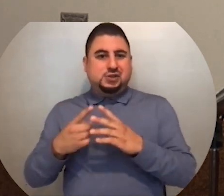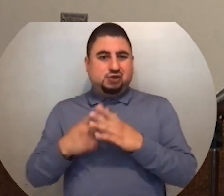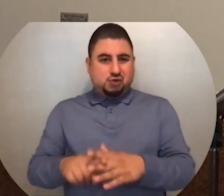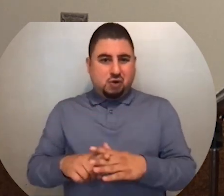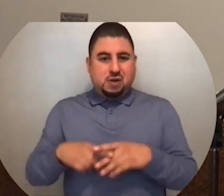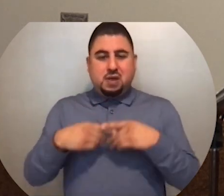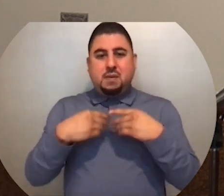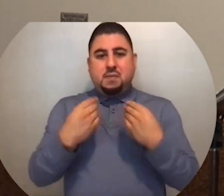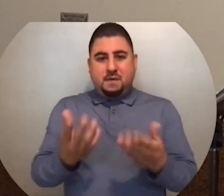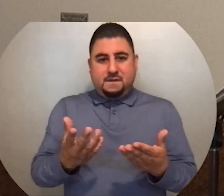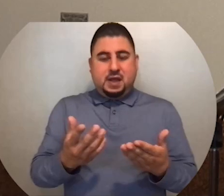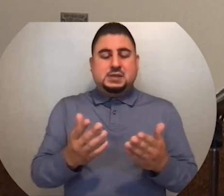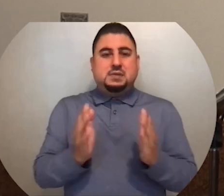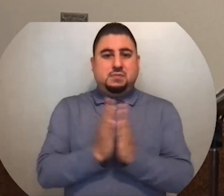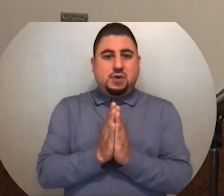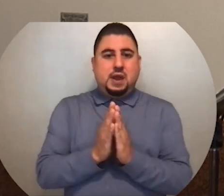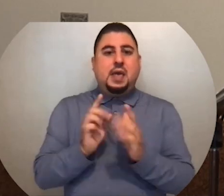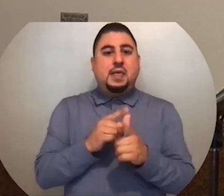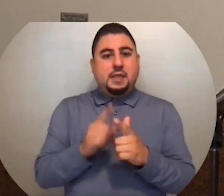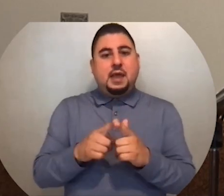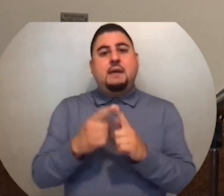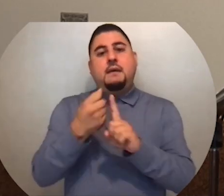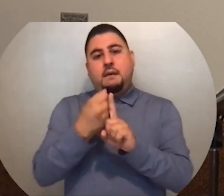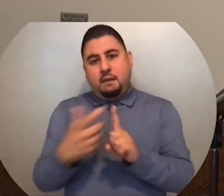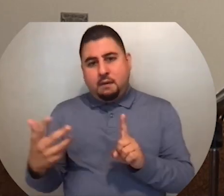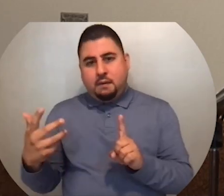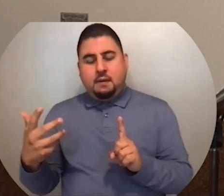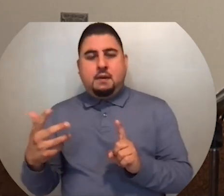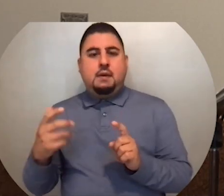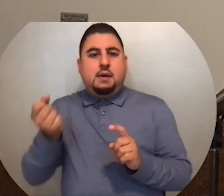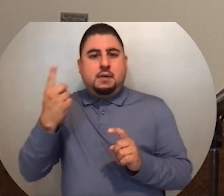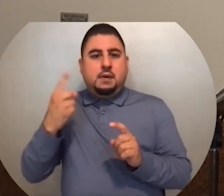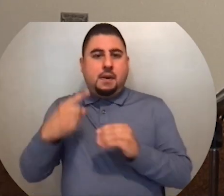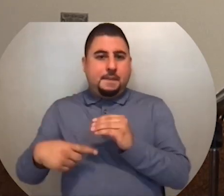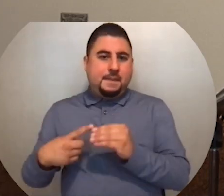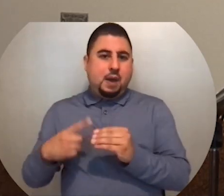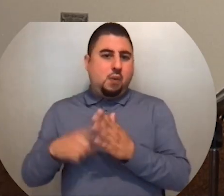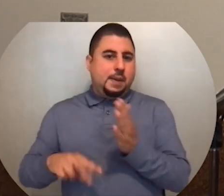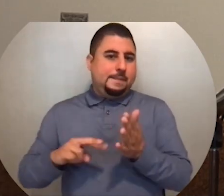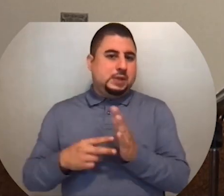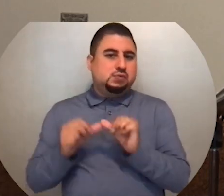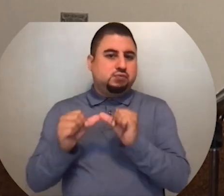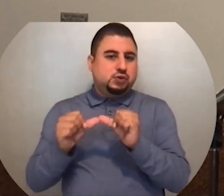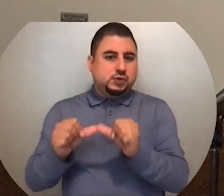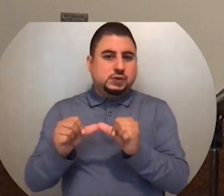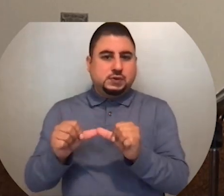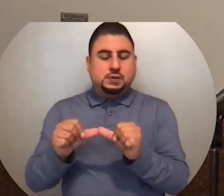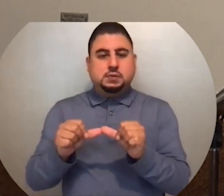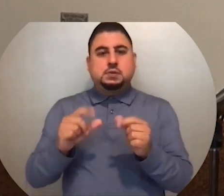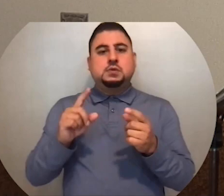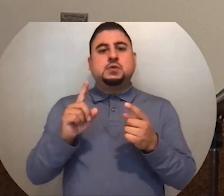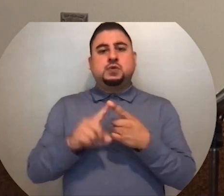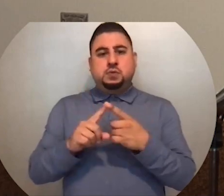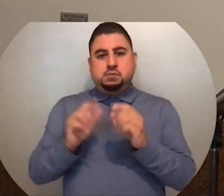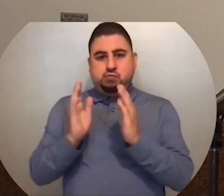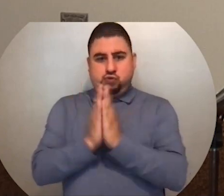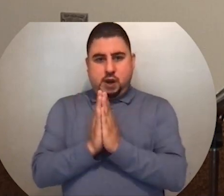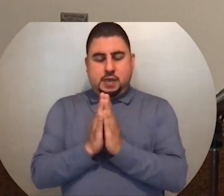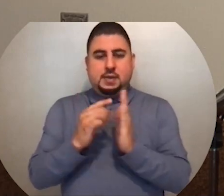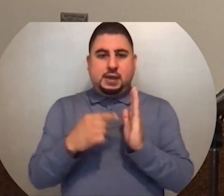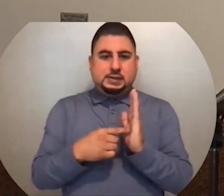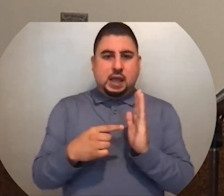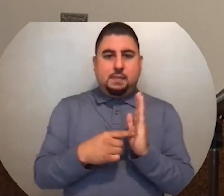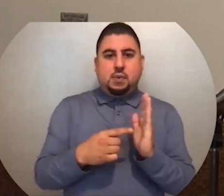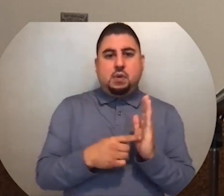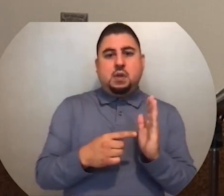gives them the prayer, but then he goes into that understanding again of the persistence with the example of